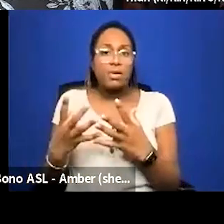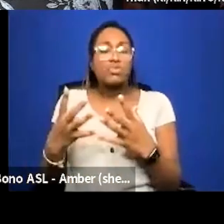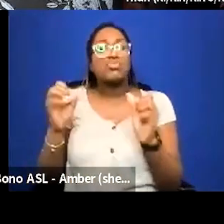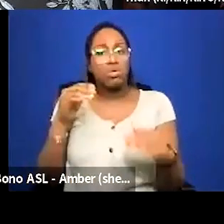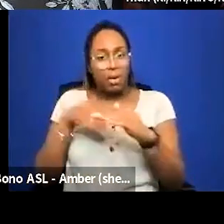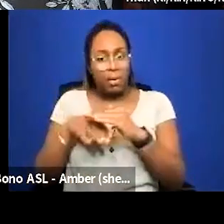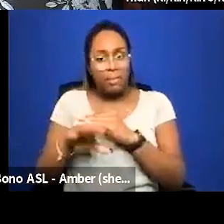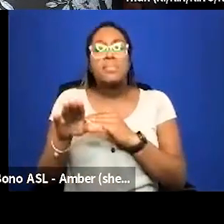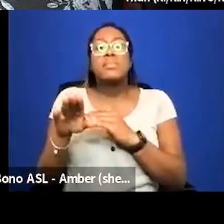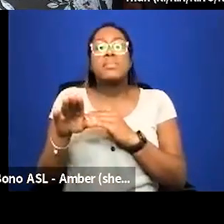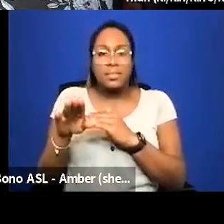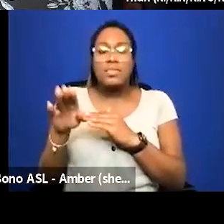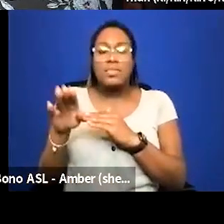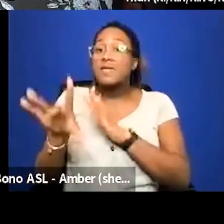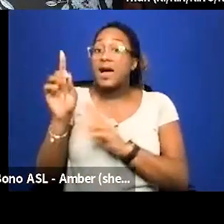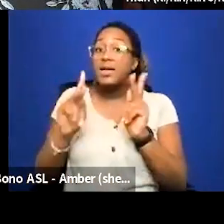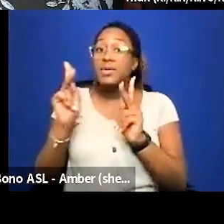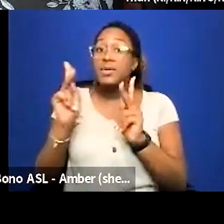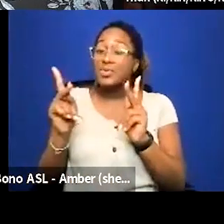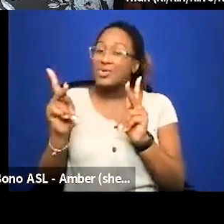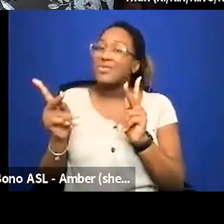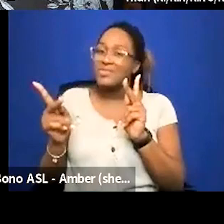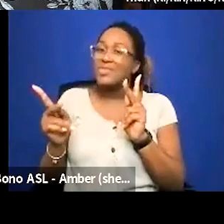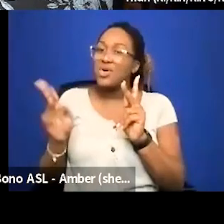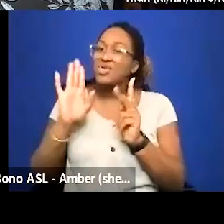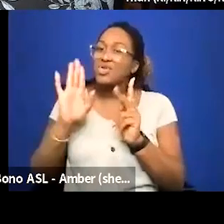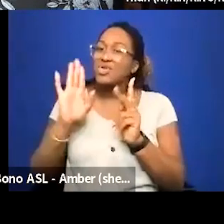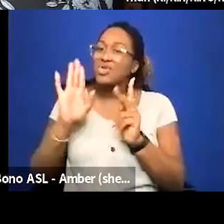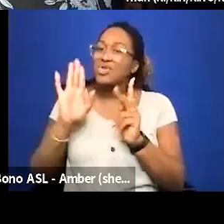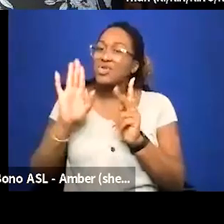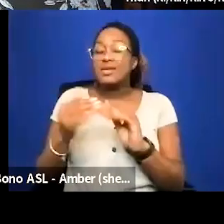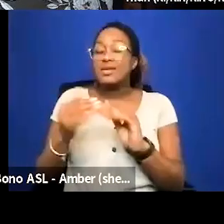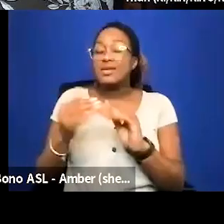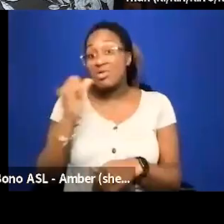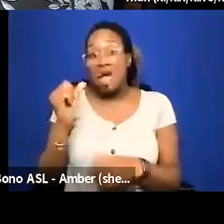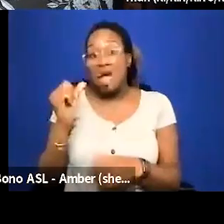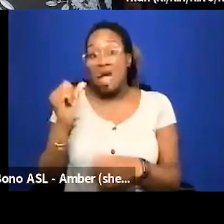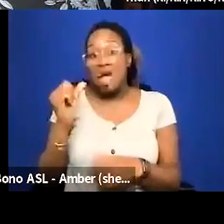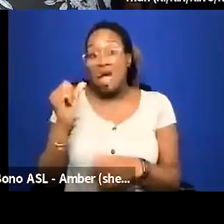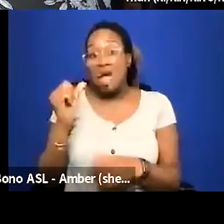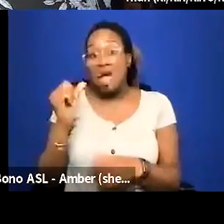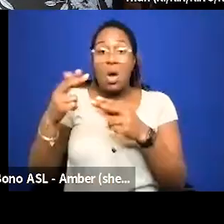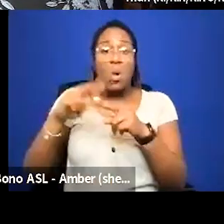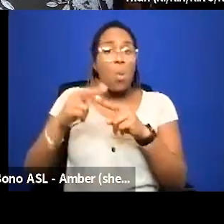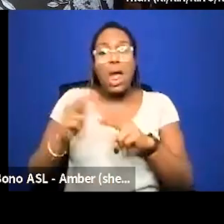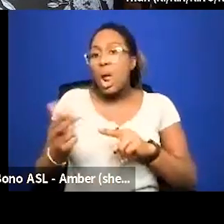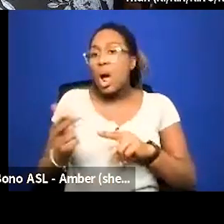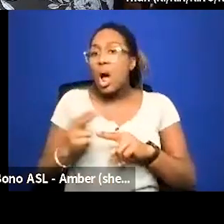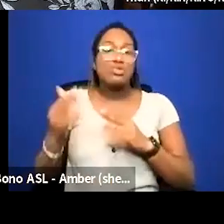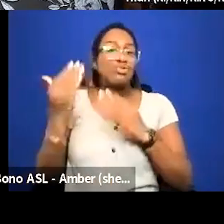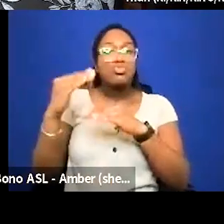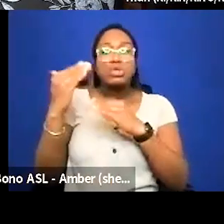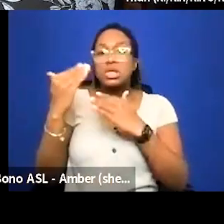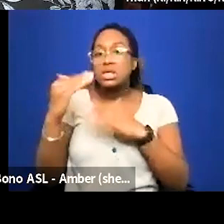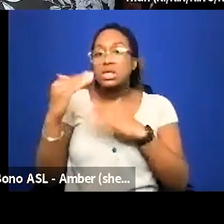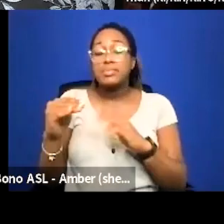you know people that you can just be a community with that do not that are not talking about weight loss that are not talking about restriction um but